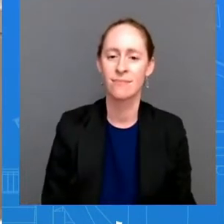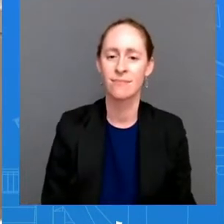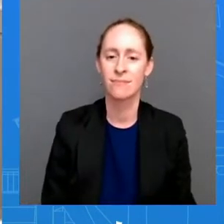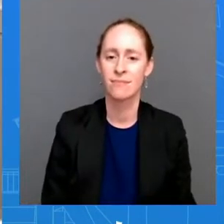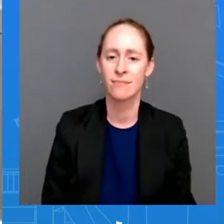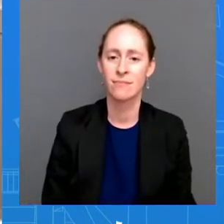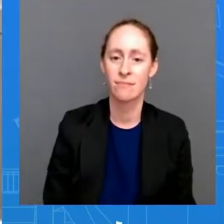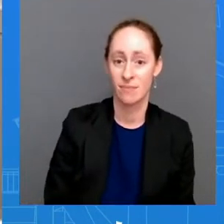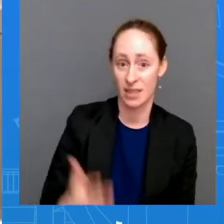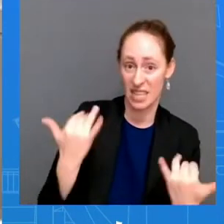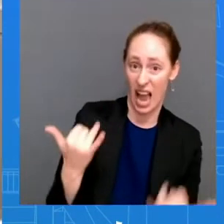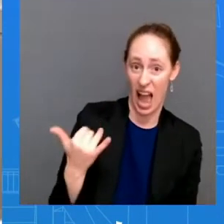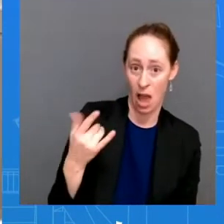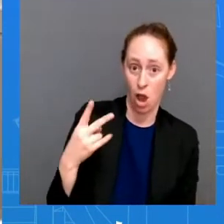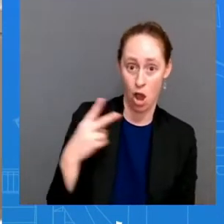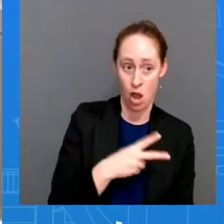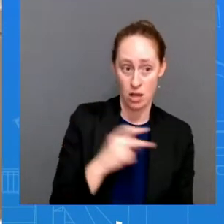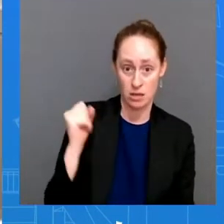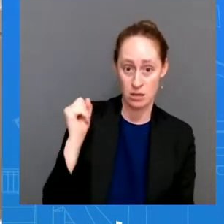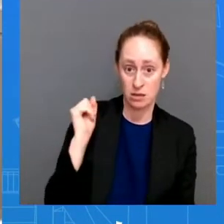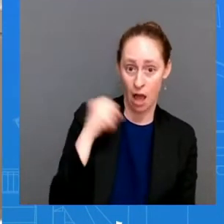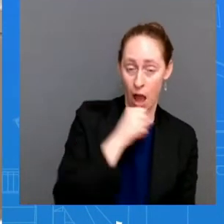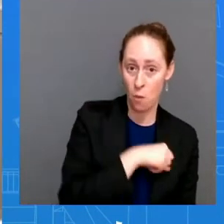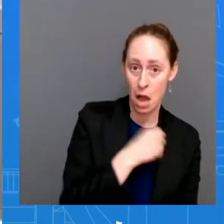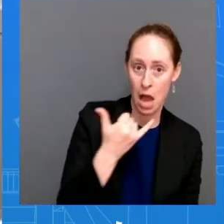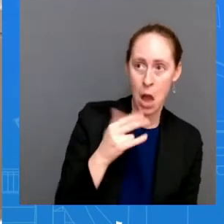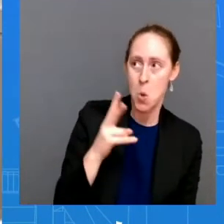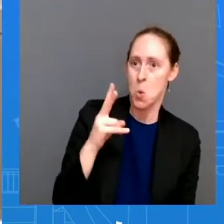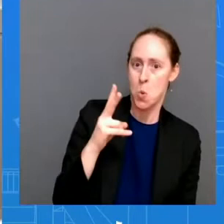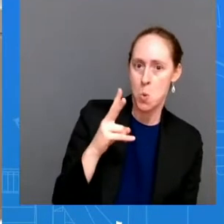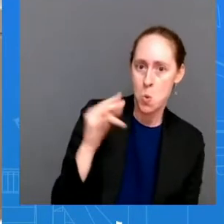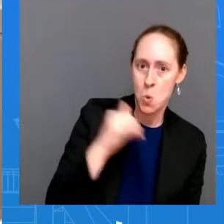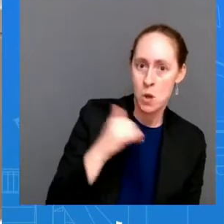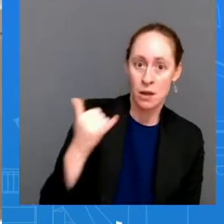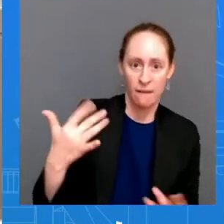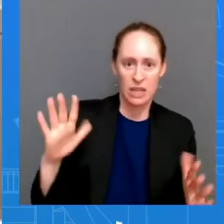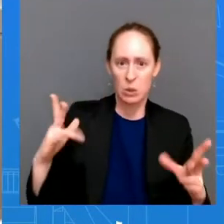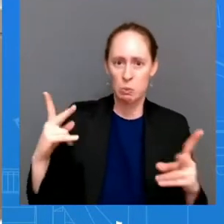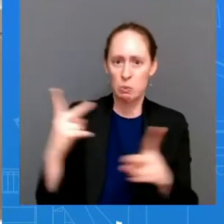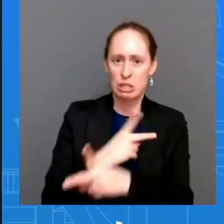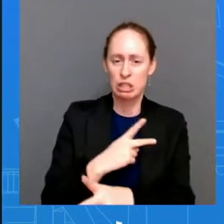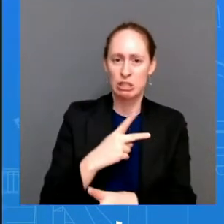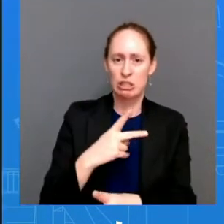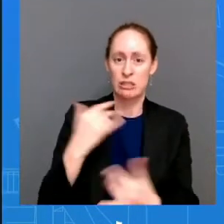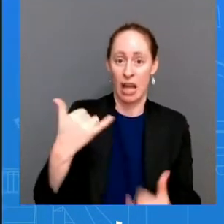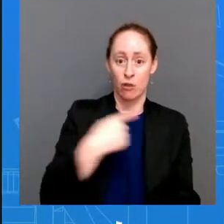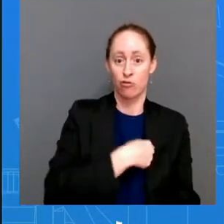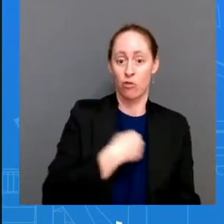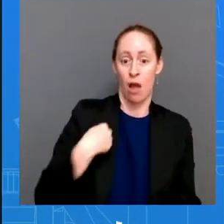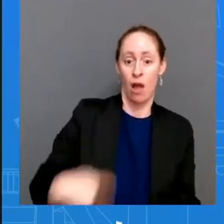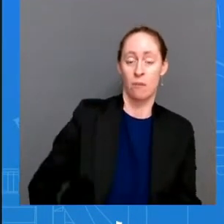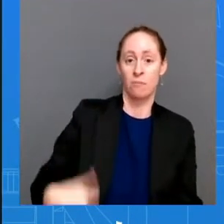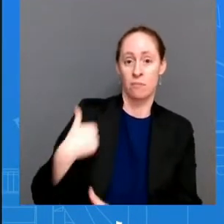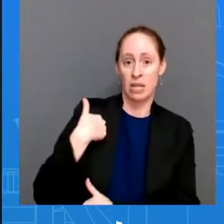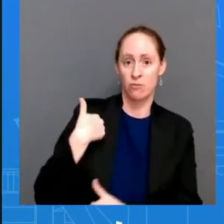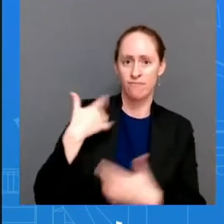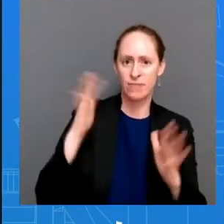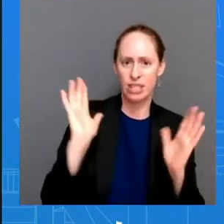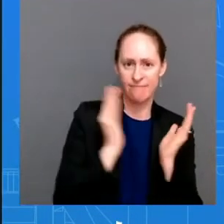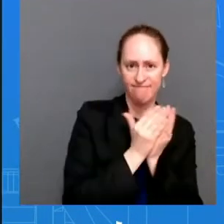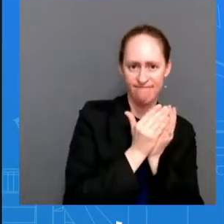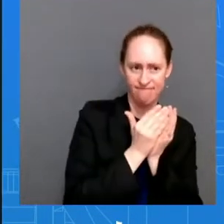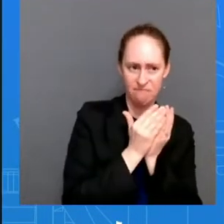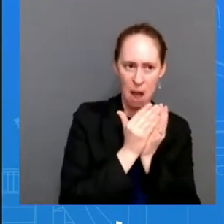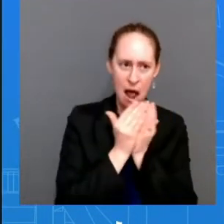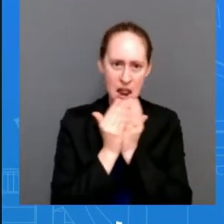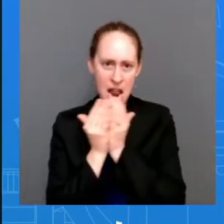drills does the president think that the trip was worth the trouble look i already said this and i'll just repeat it